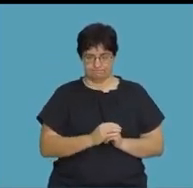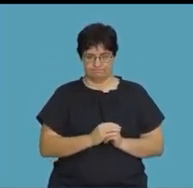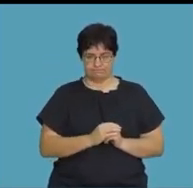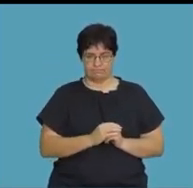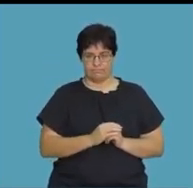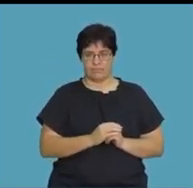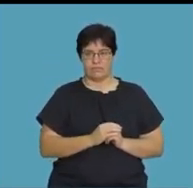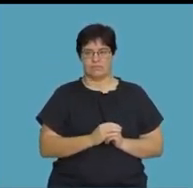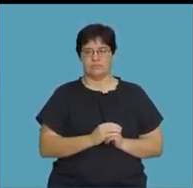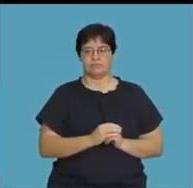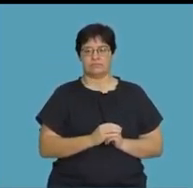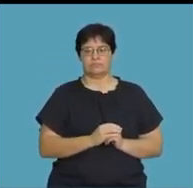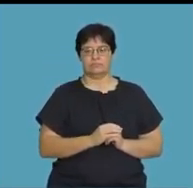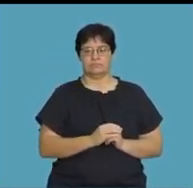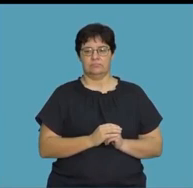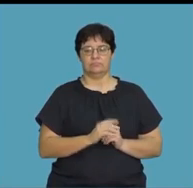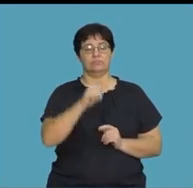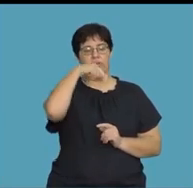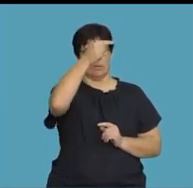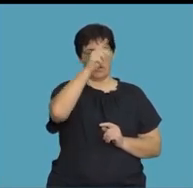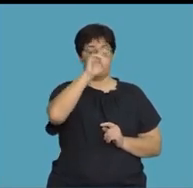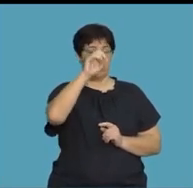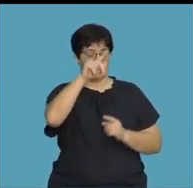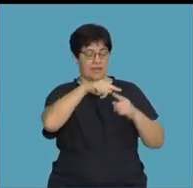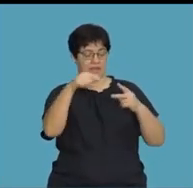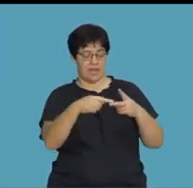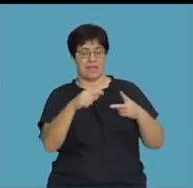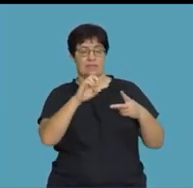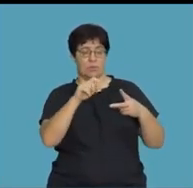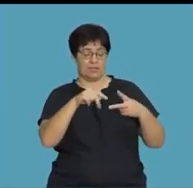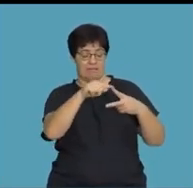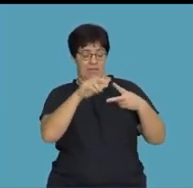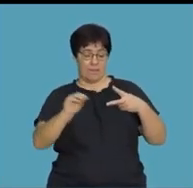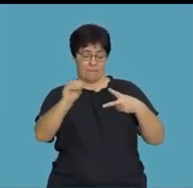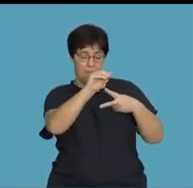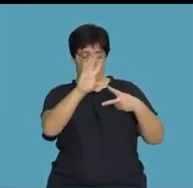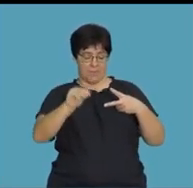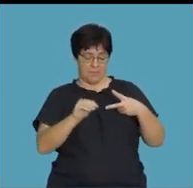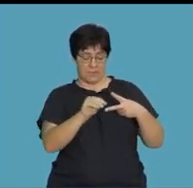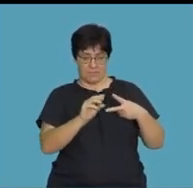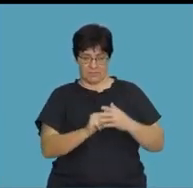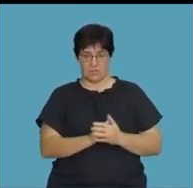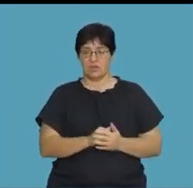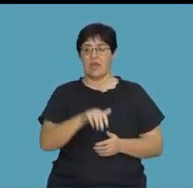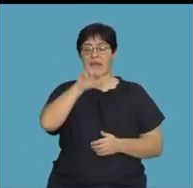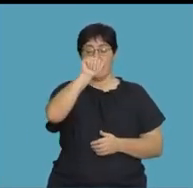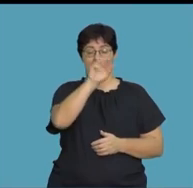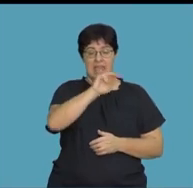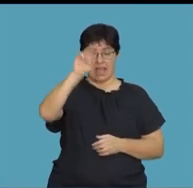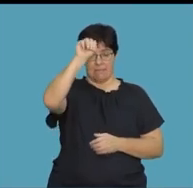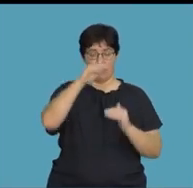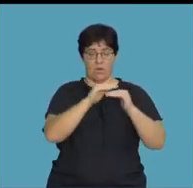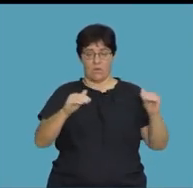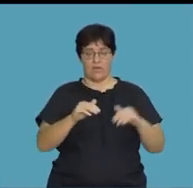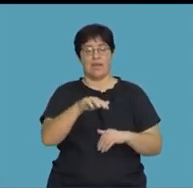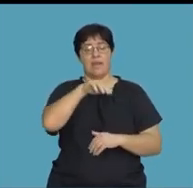the exponent of the numerator and the exponent of the denominator there, which will then give me a to the exponent